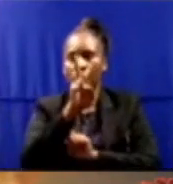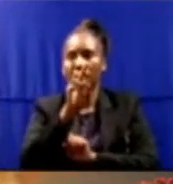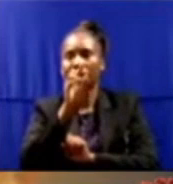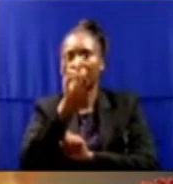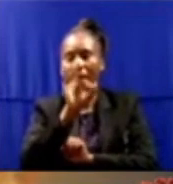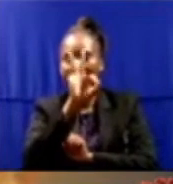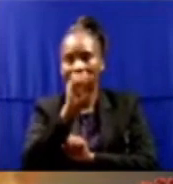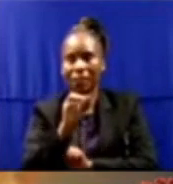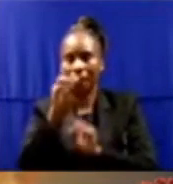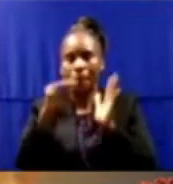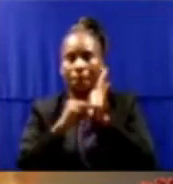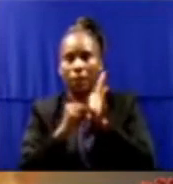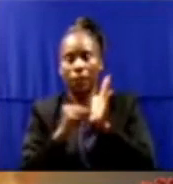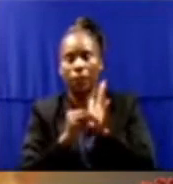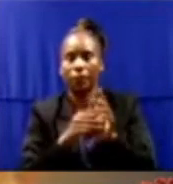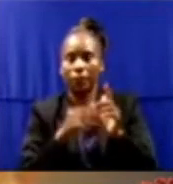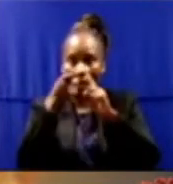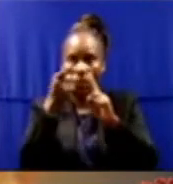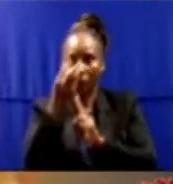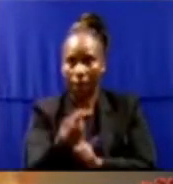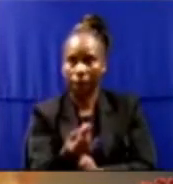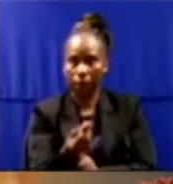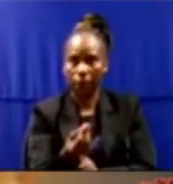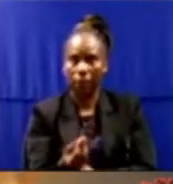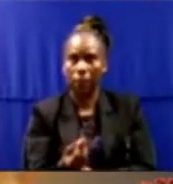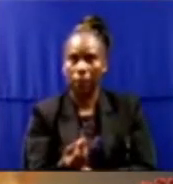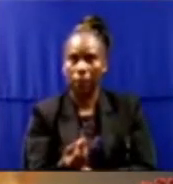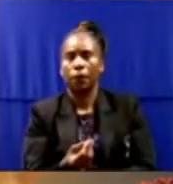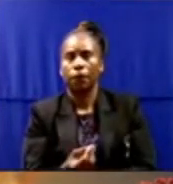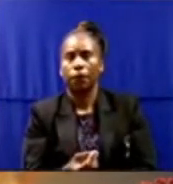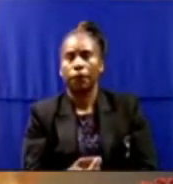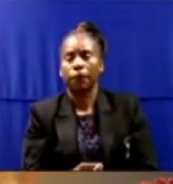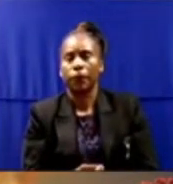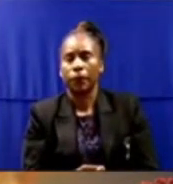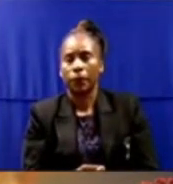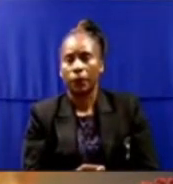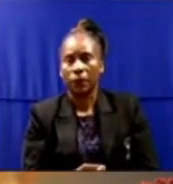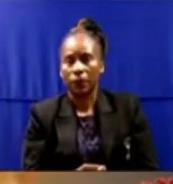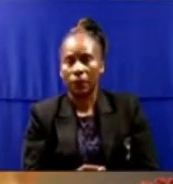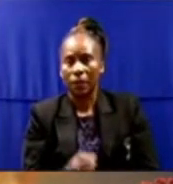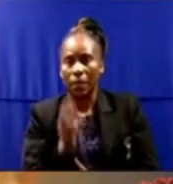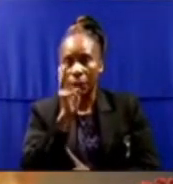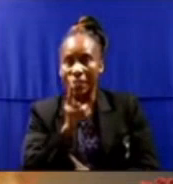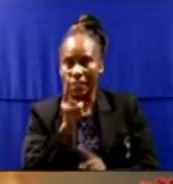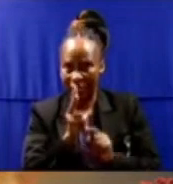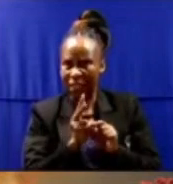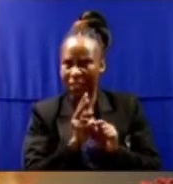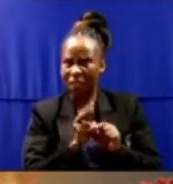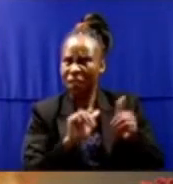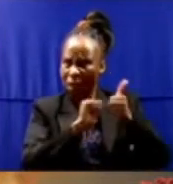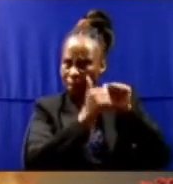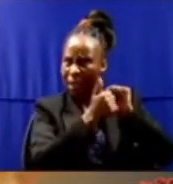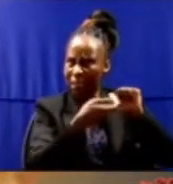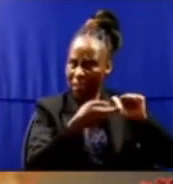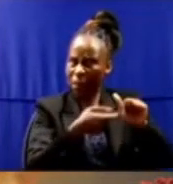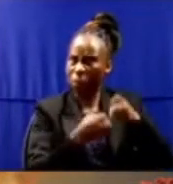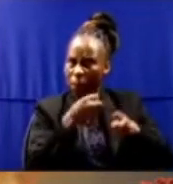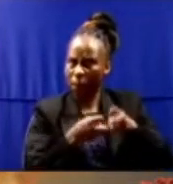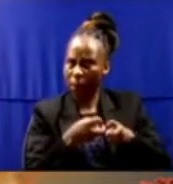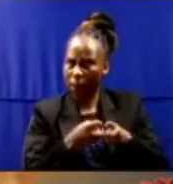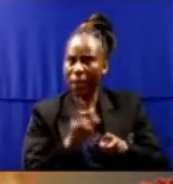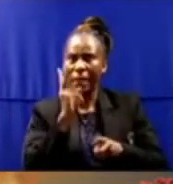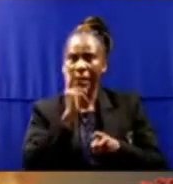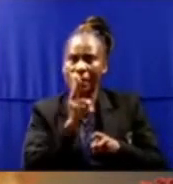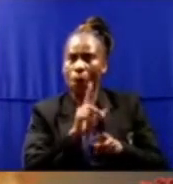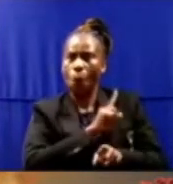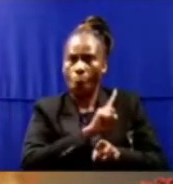of the last four months has only been 340,000. Do you see the maths issue here, Mr President? Do you see why we